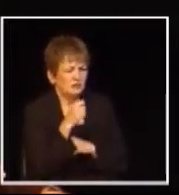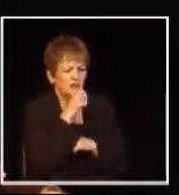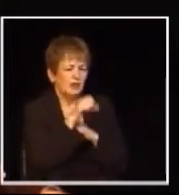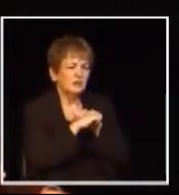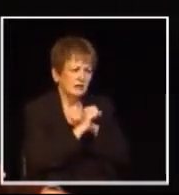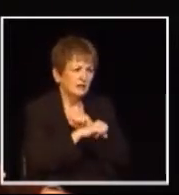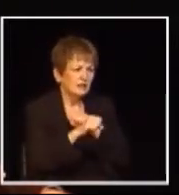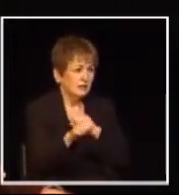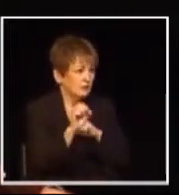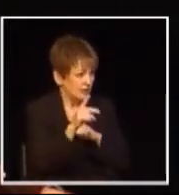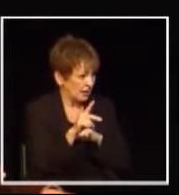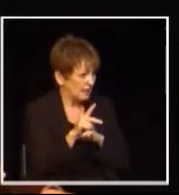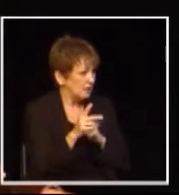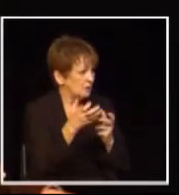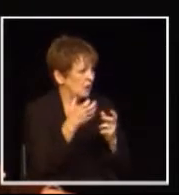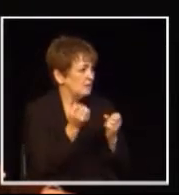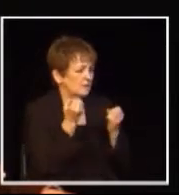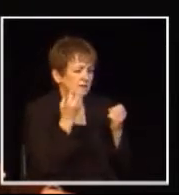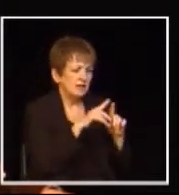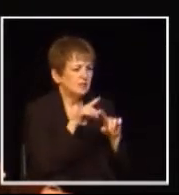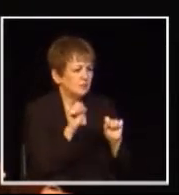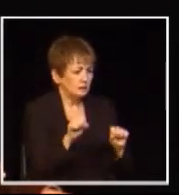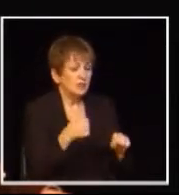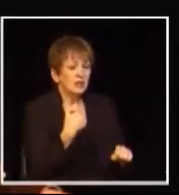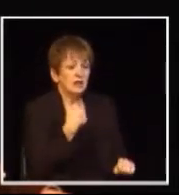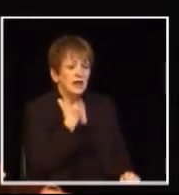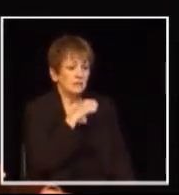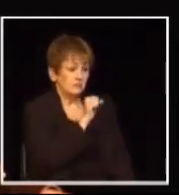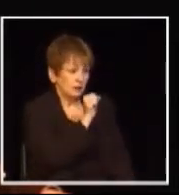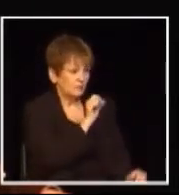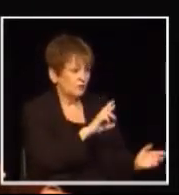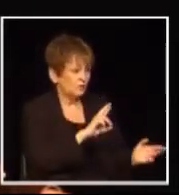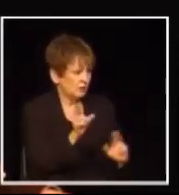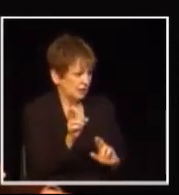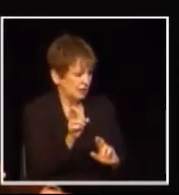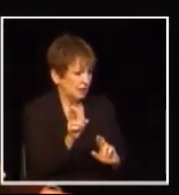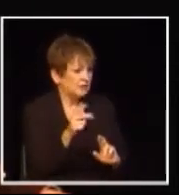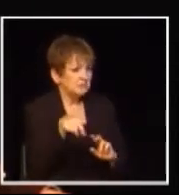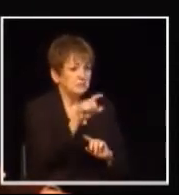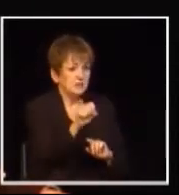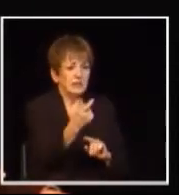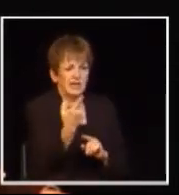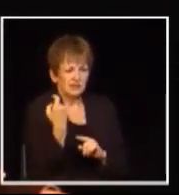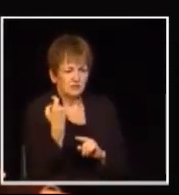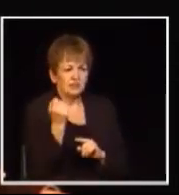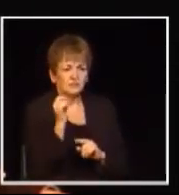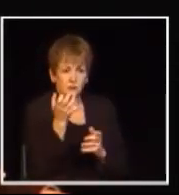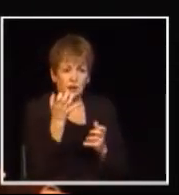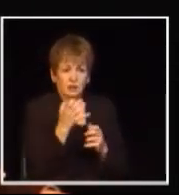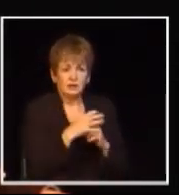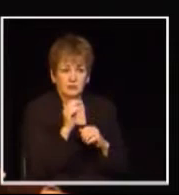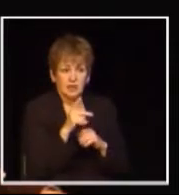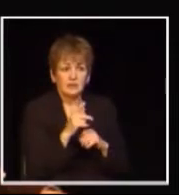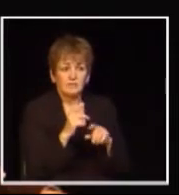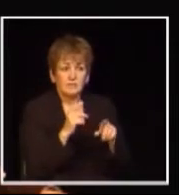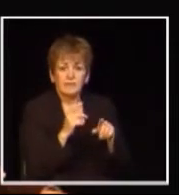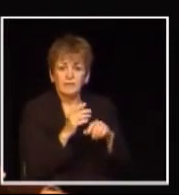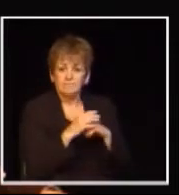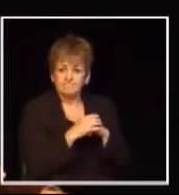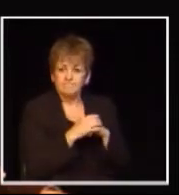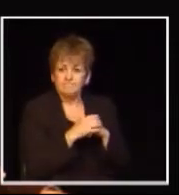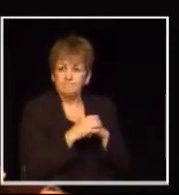same so that we can get as many in as possible now we have some microphones that are mobile here